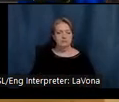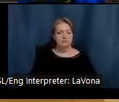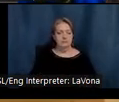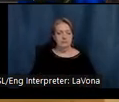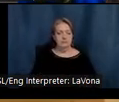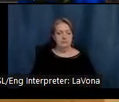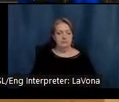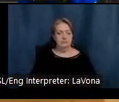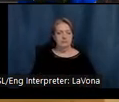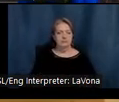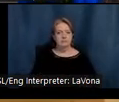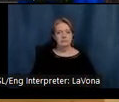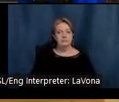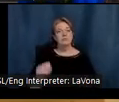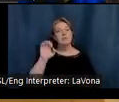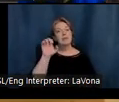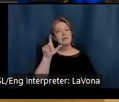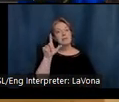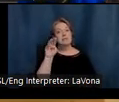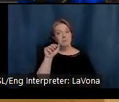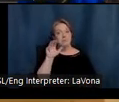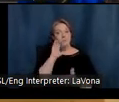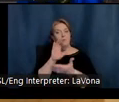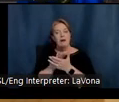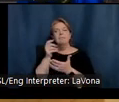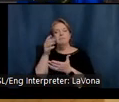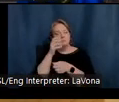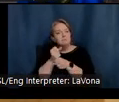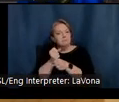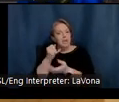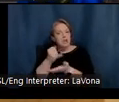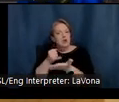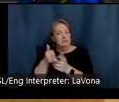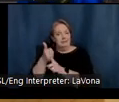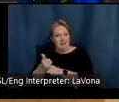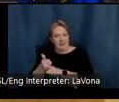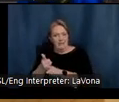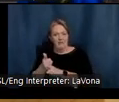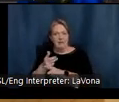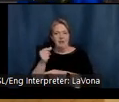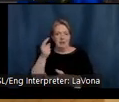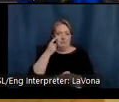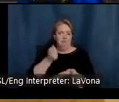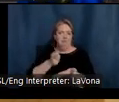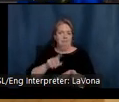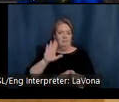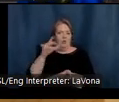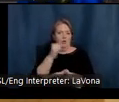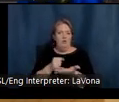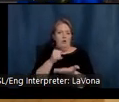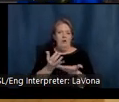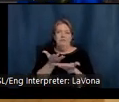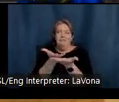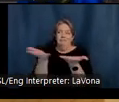Selma find time for her own art making and her own artistic nature can be seen throughout the site today.